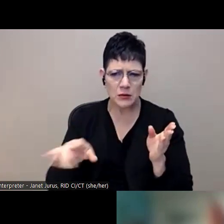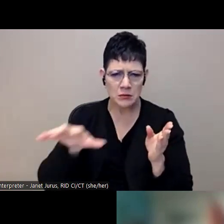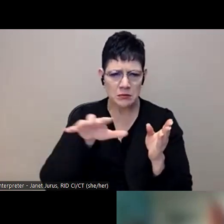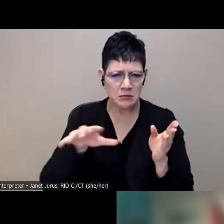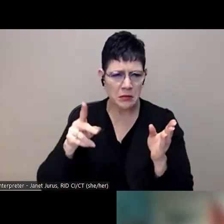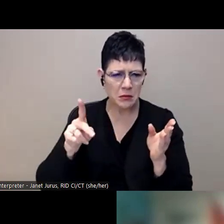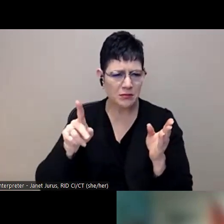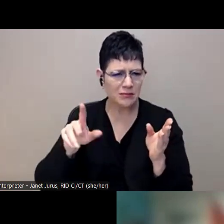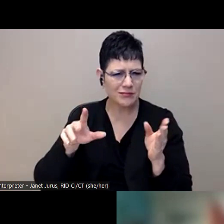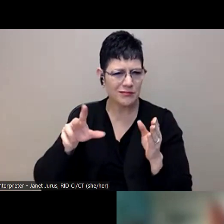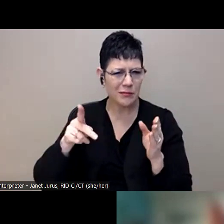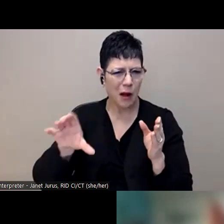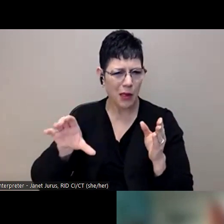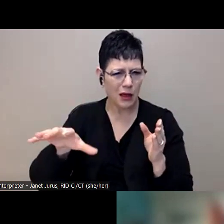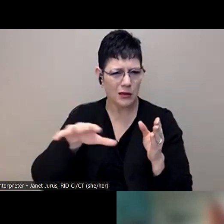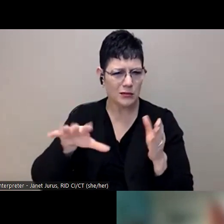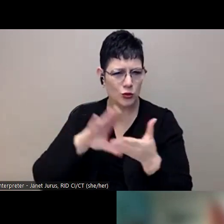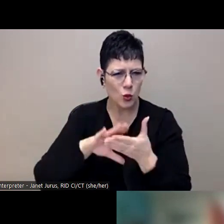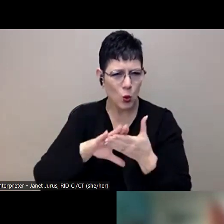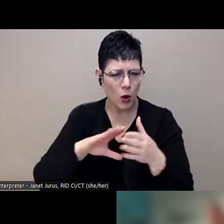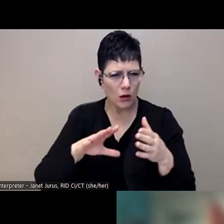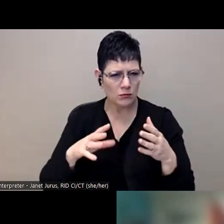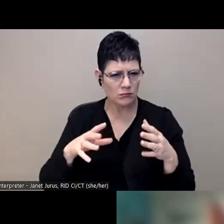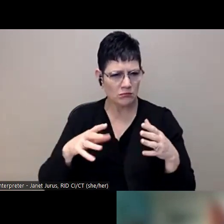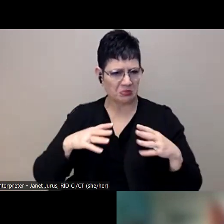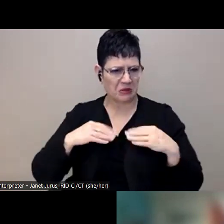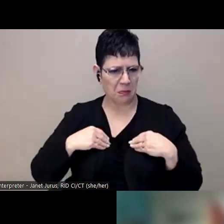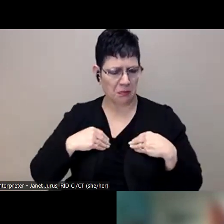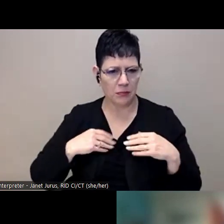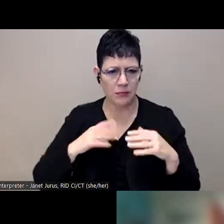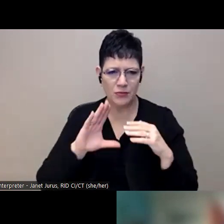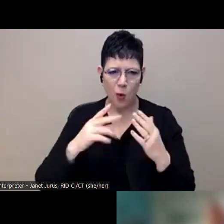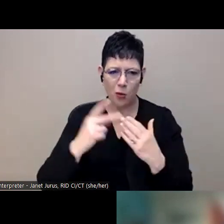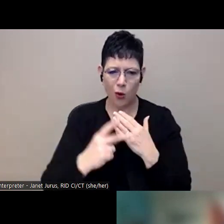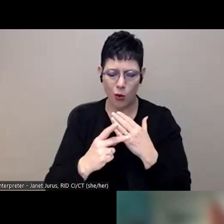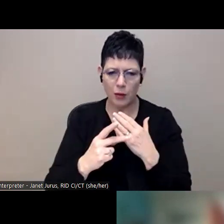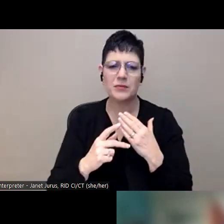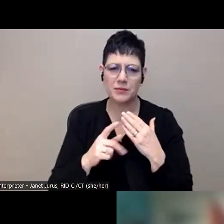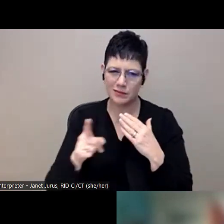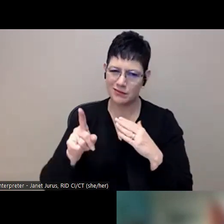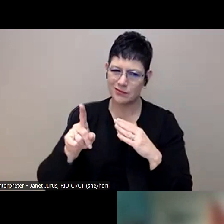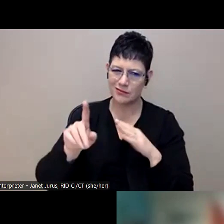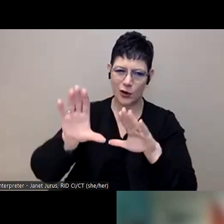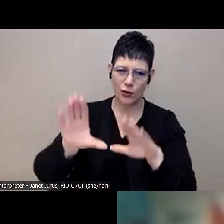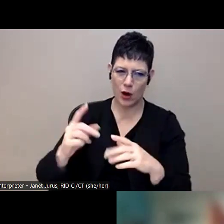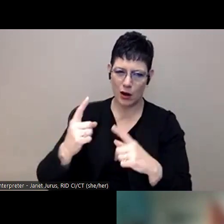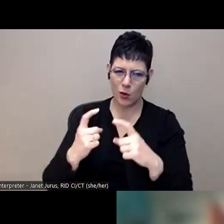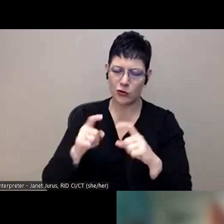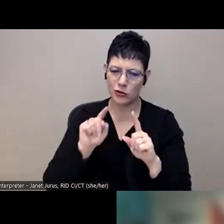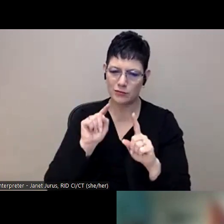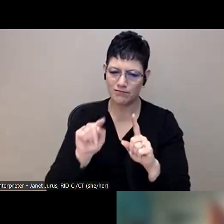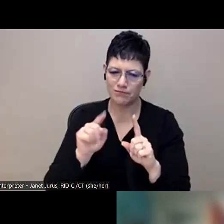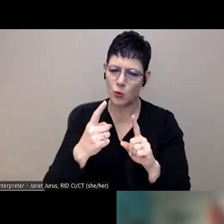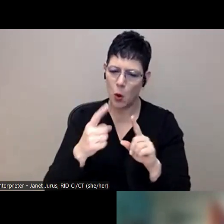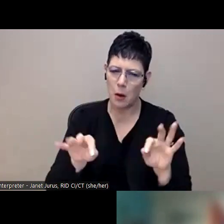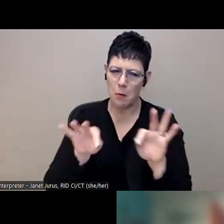board for these programs? Yeah, that's a great question. And probably the, the most pertinent one. Um,